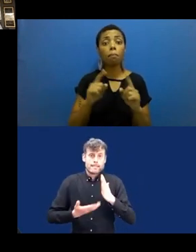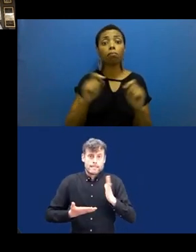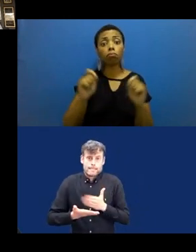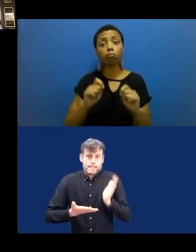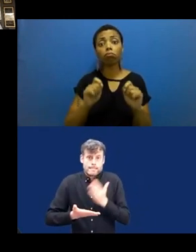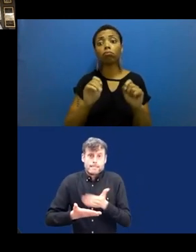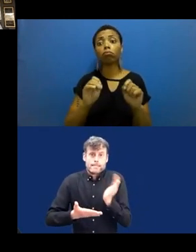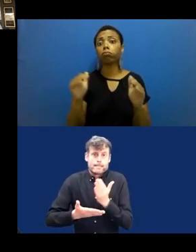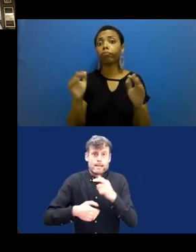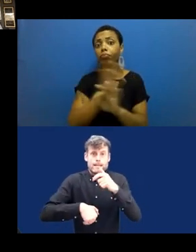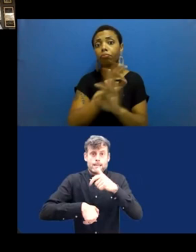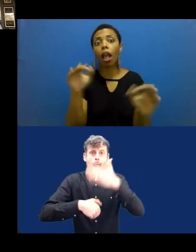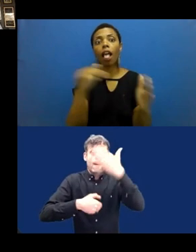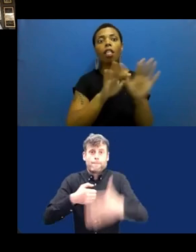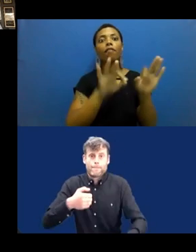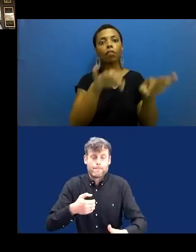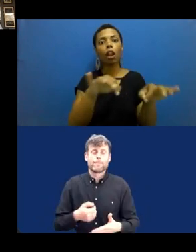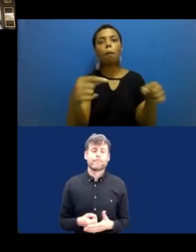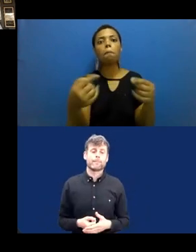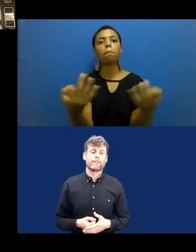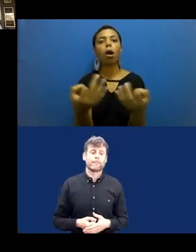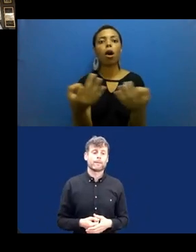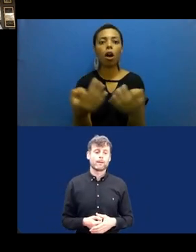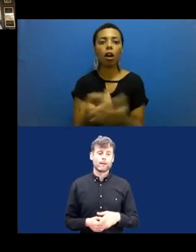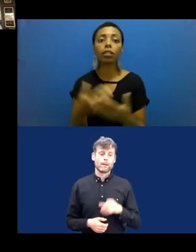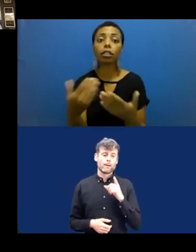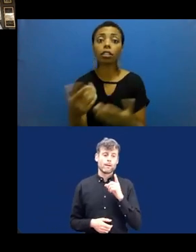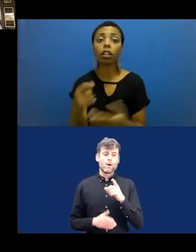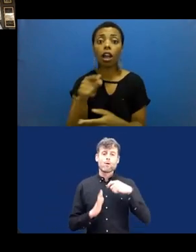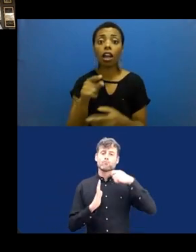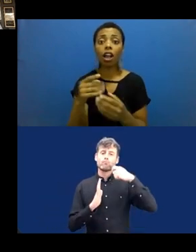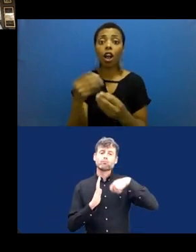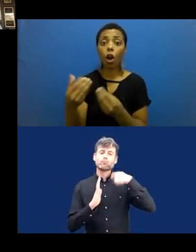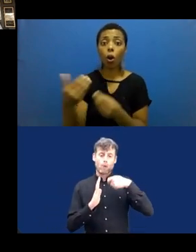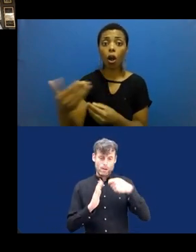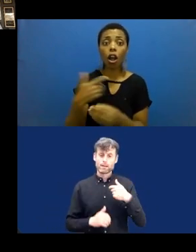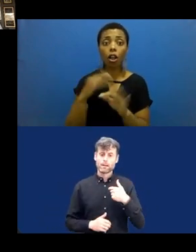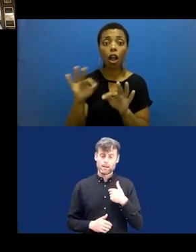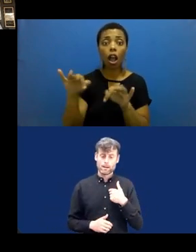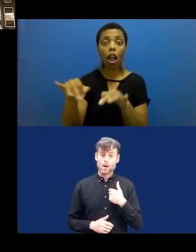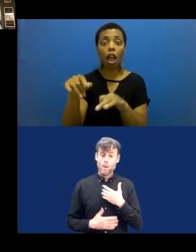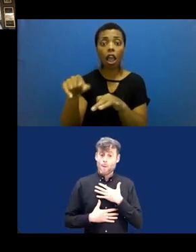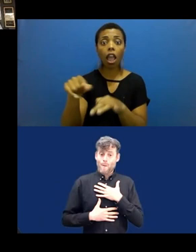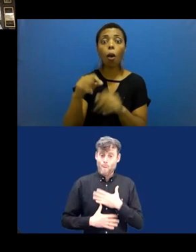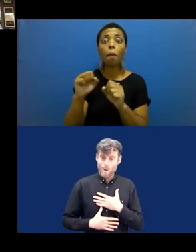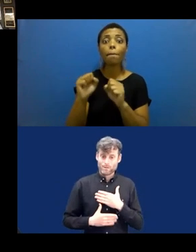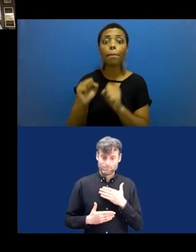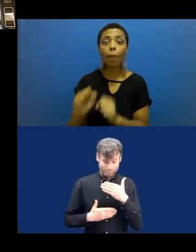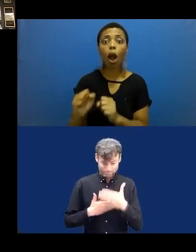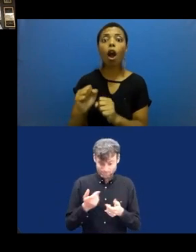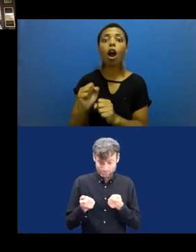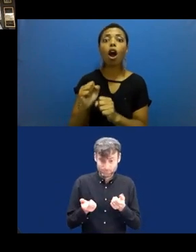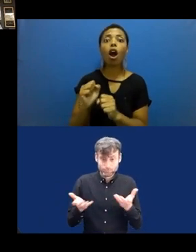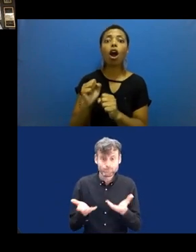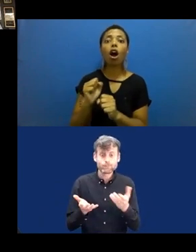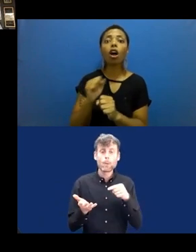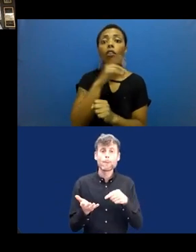As a conclusion, I can say that the project that we want to run has to show a good chance of generating